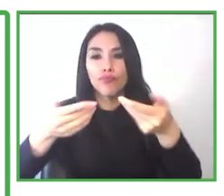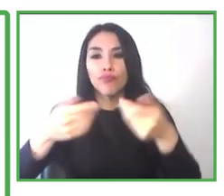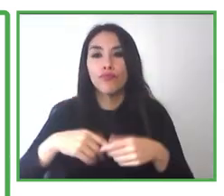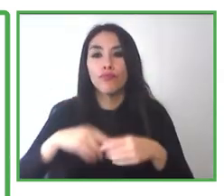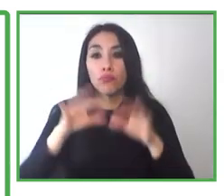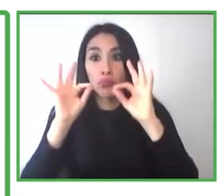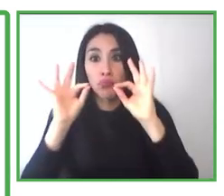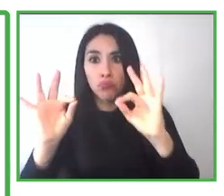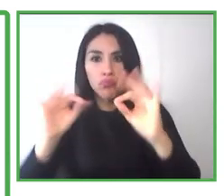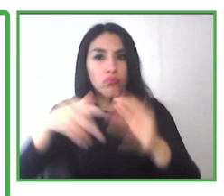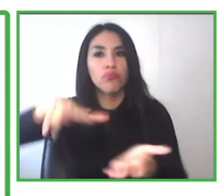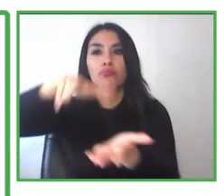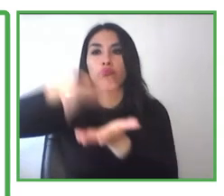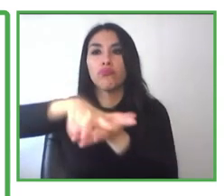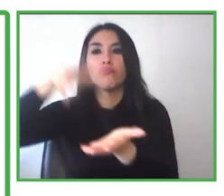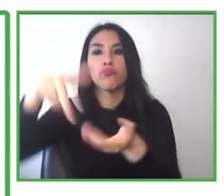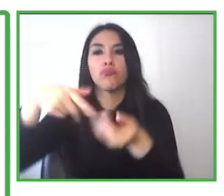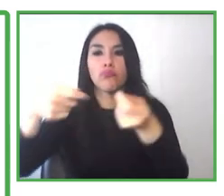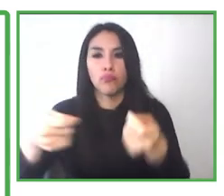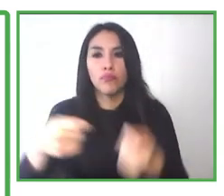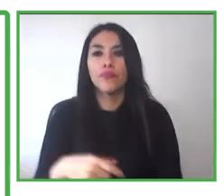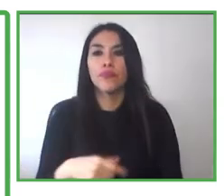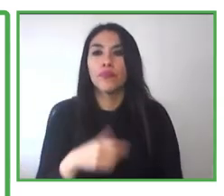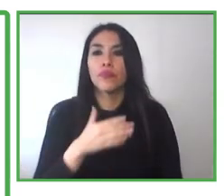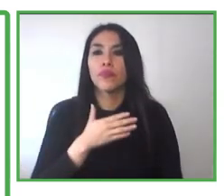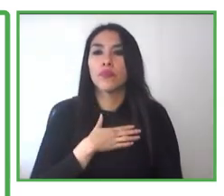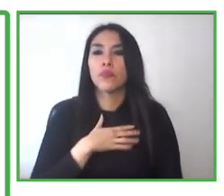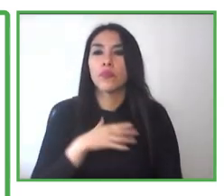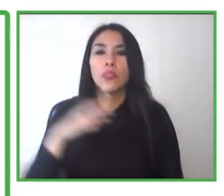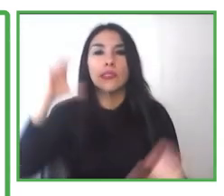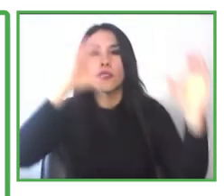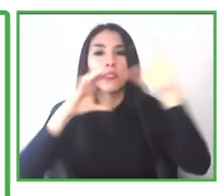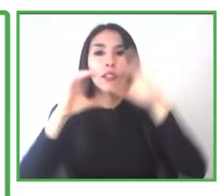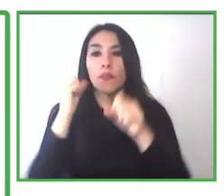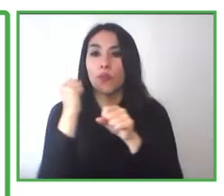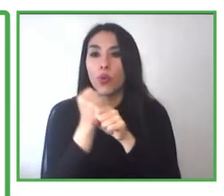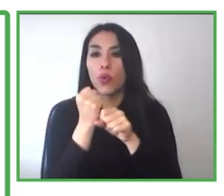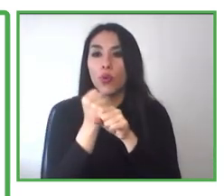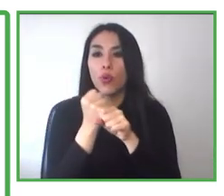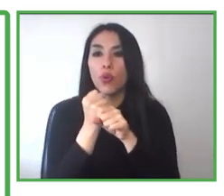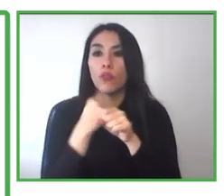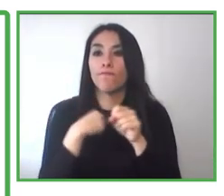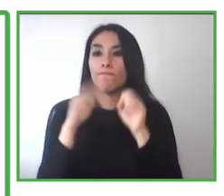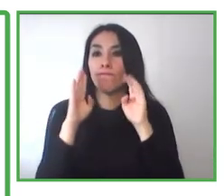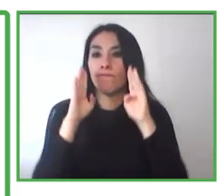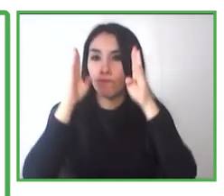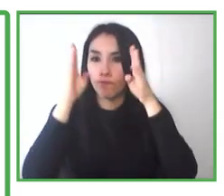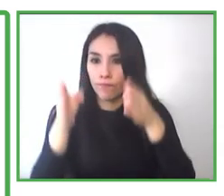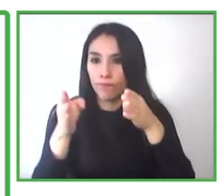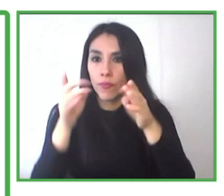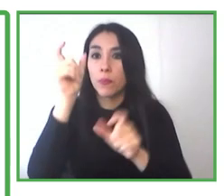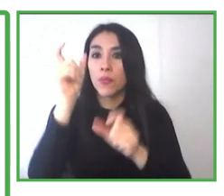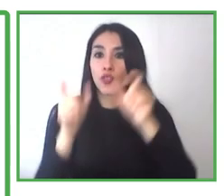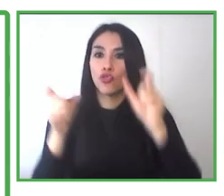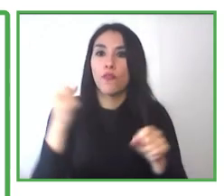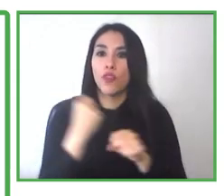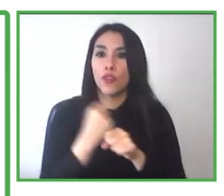can find, that they can need to be able to find the work they're looking for.